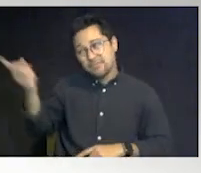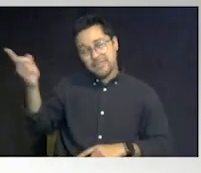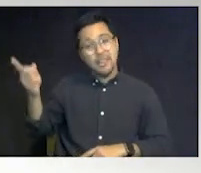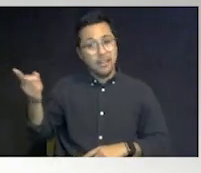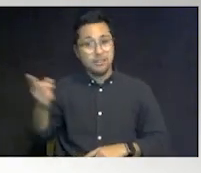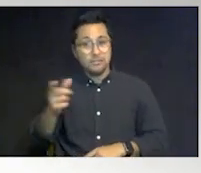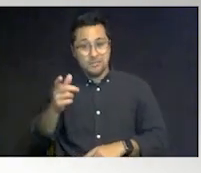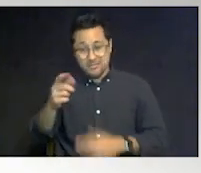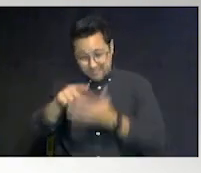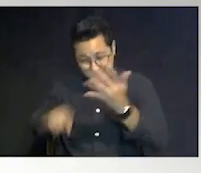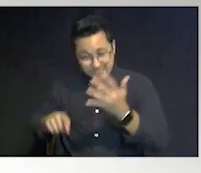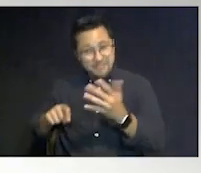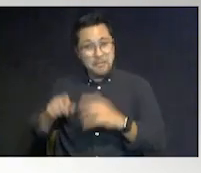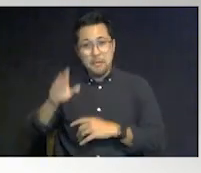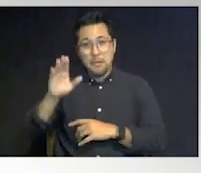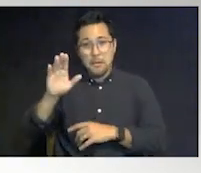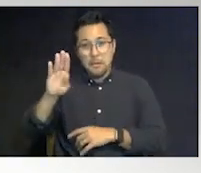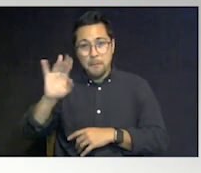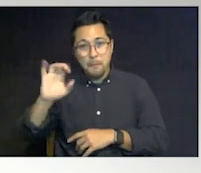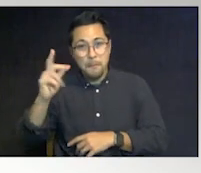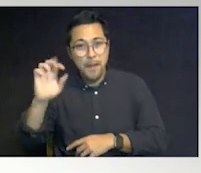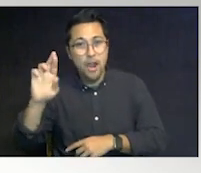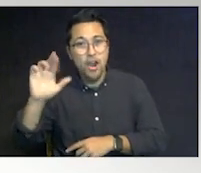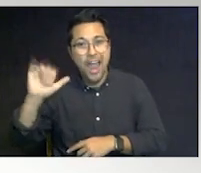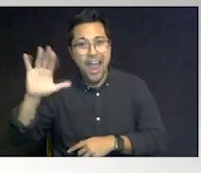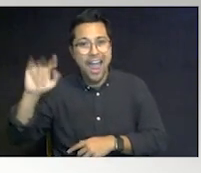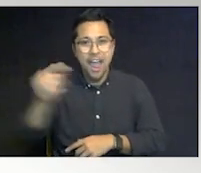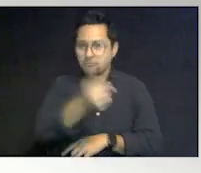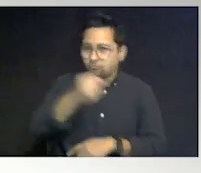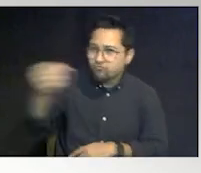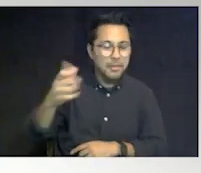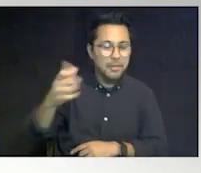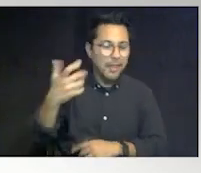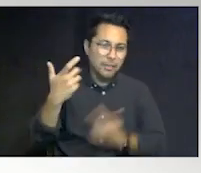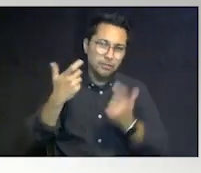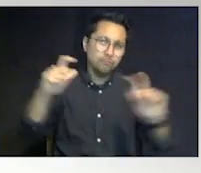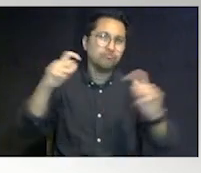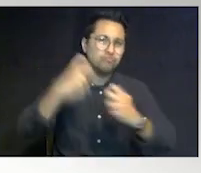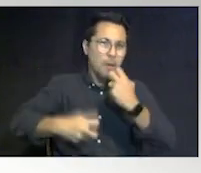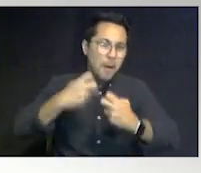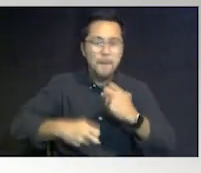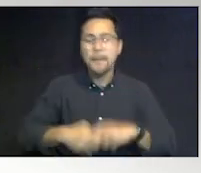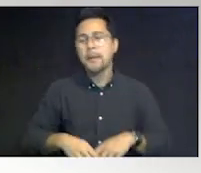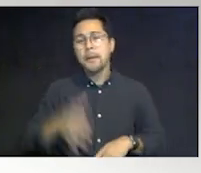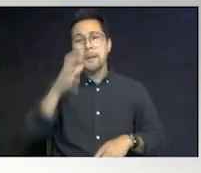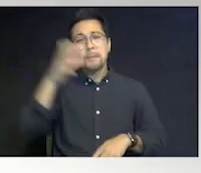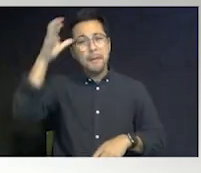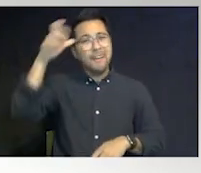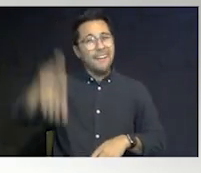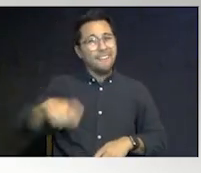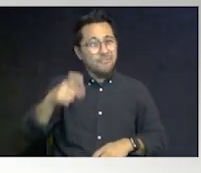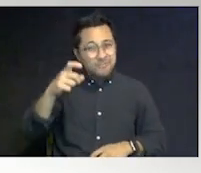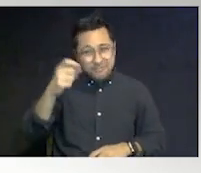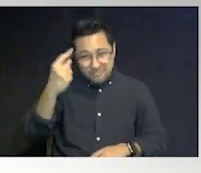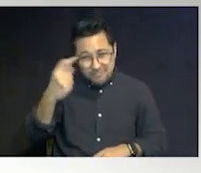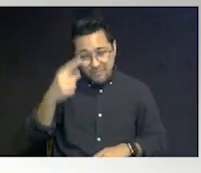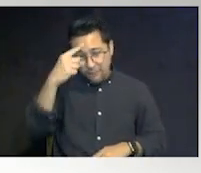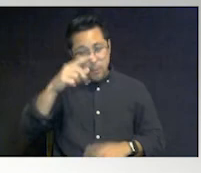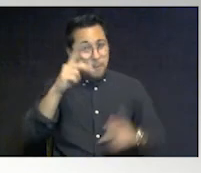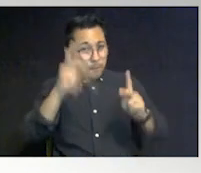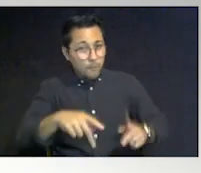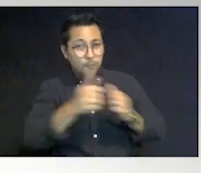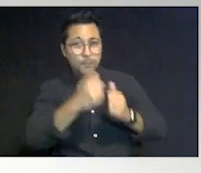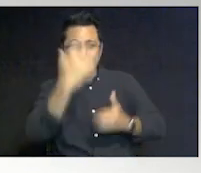rise. Baker Acts are huge. It is a huge problem. Parents, please understand that for an individual with